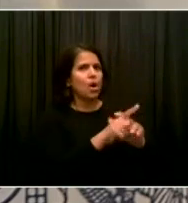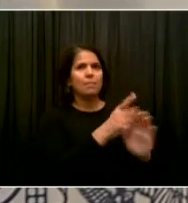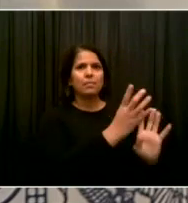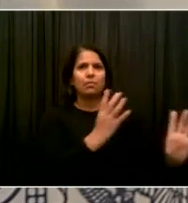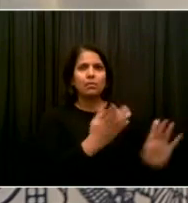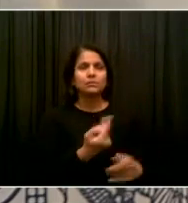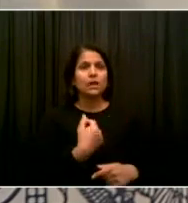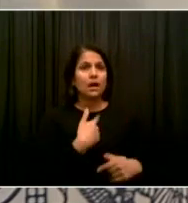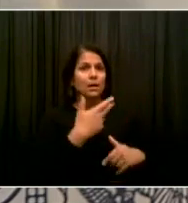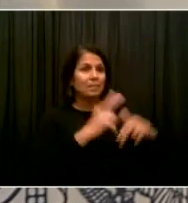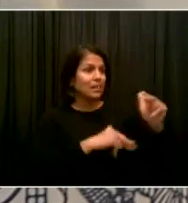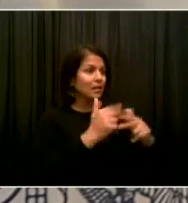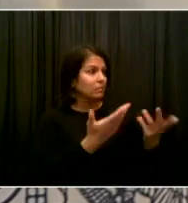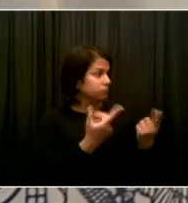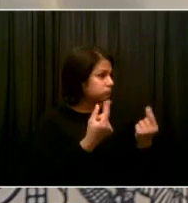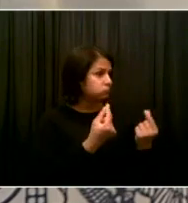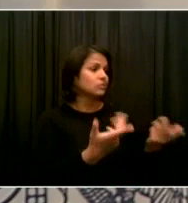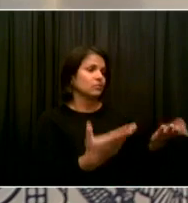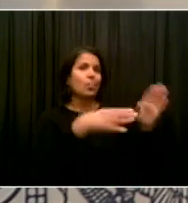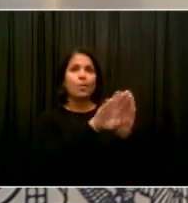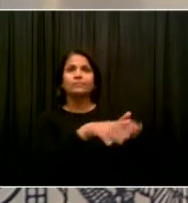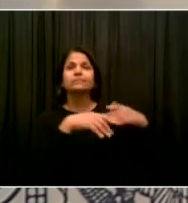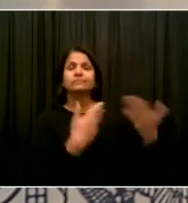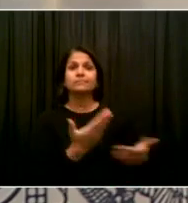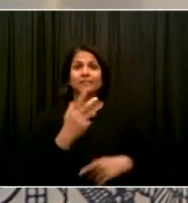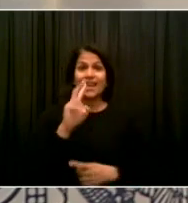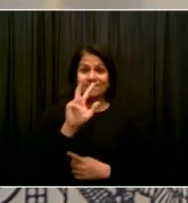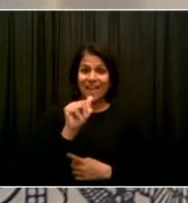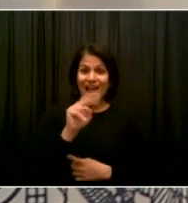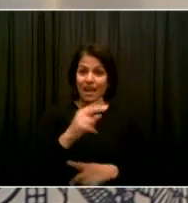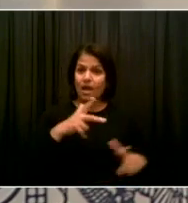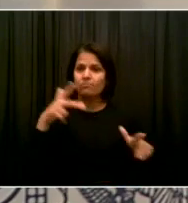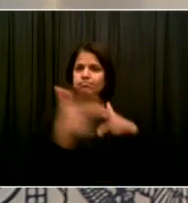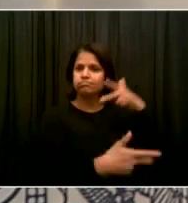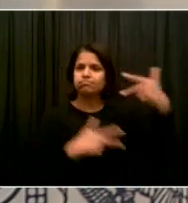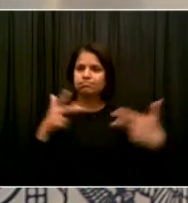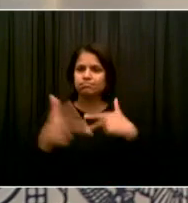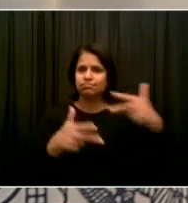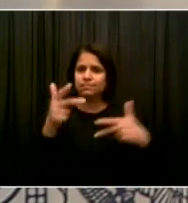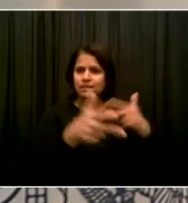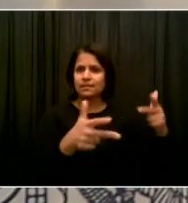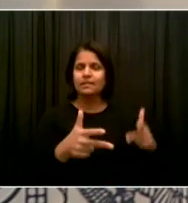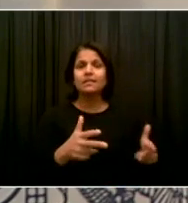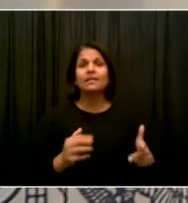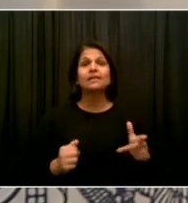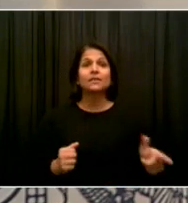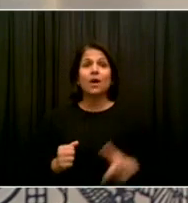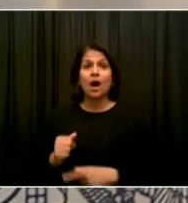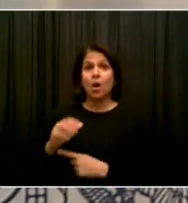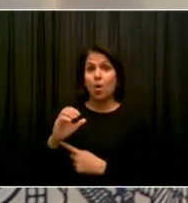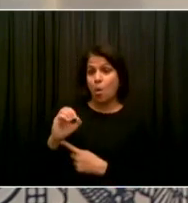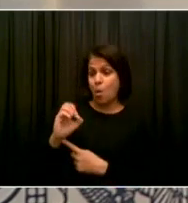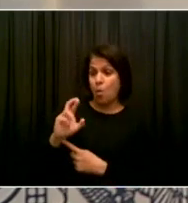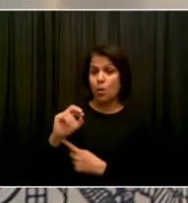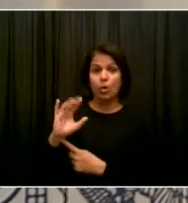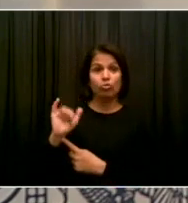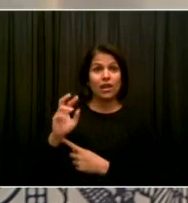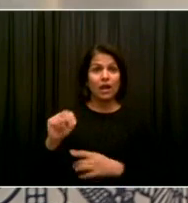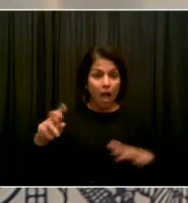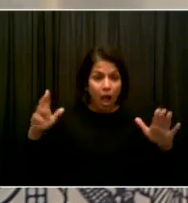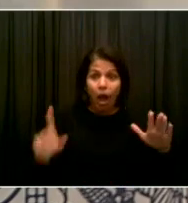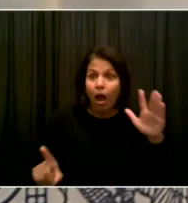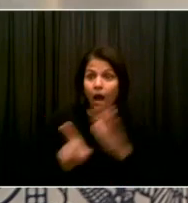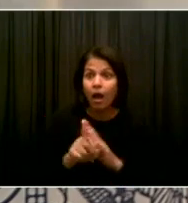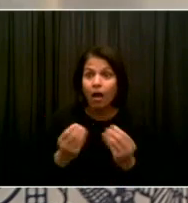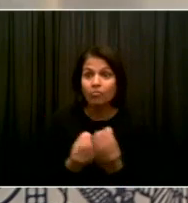and obviously, Omicron then changed the whole picture and we started to ramp everything up again and we are quickly ramping up. So